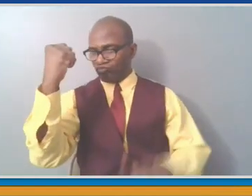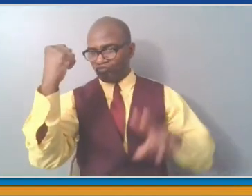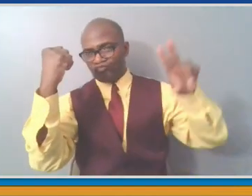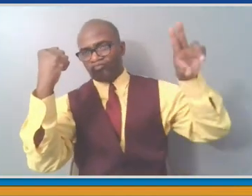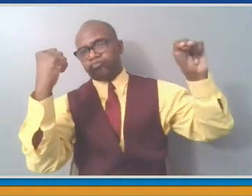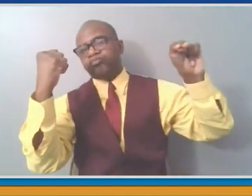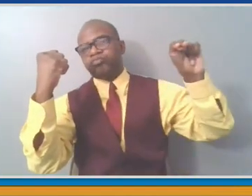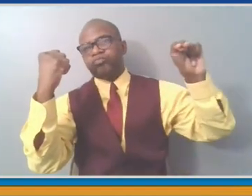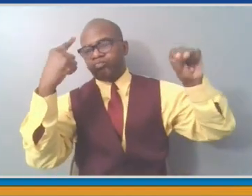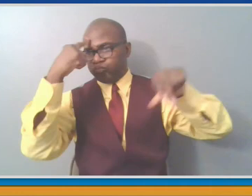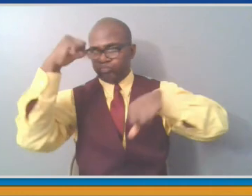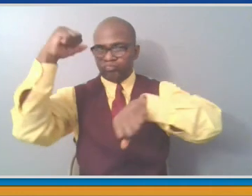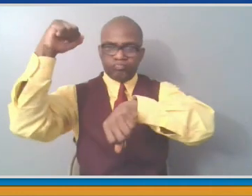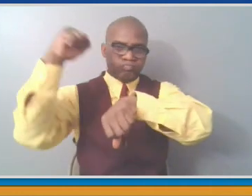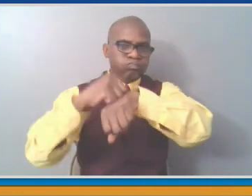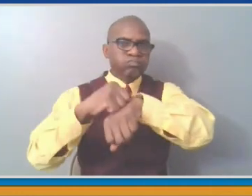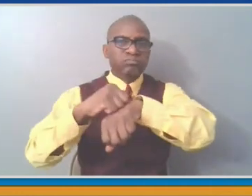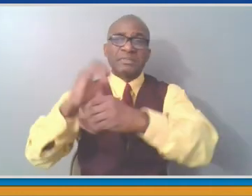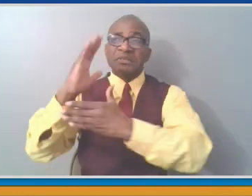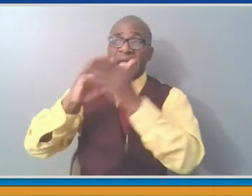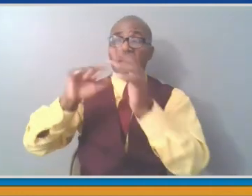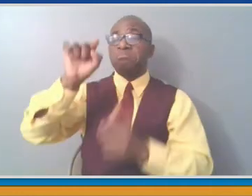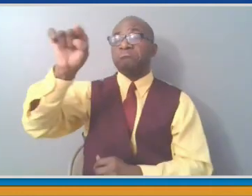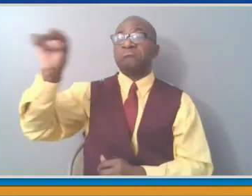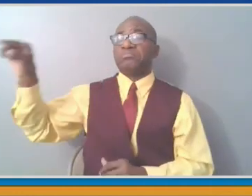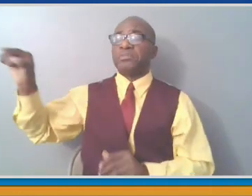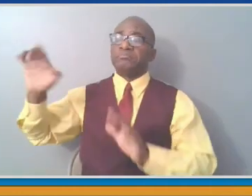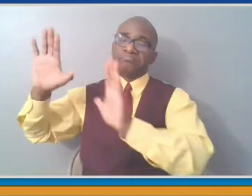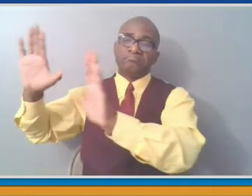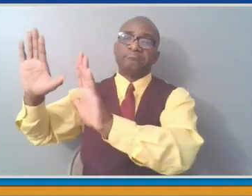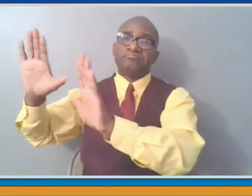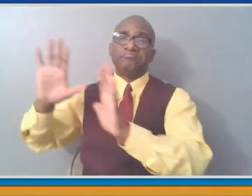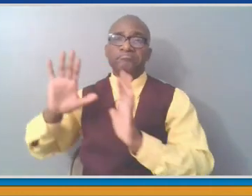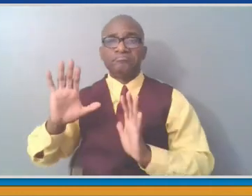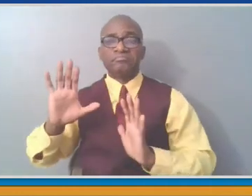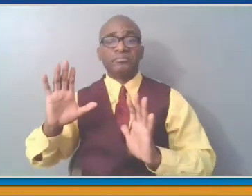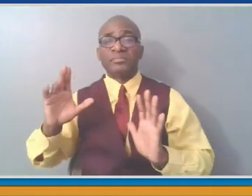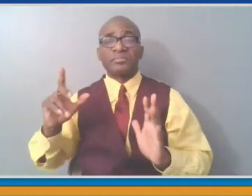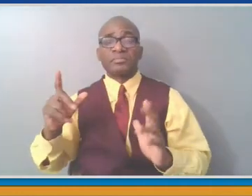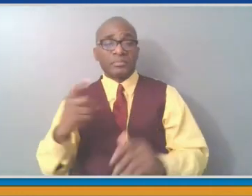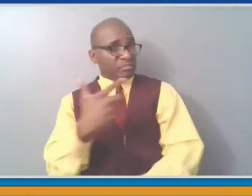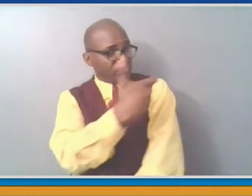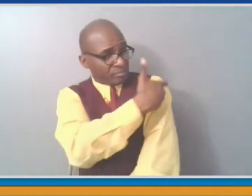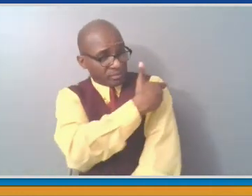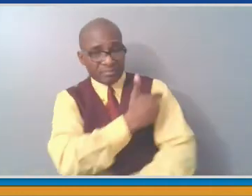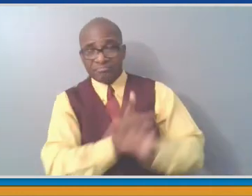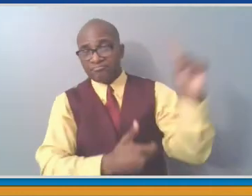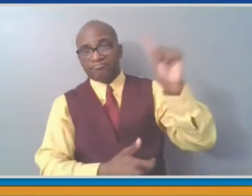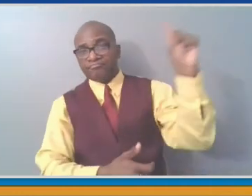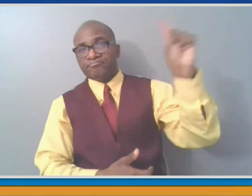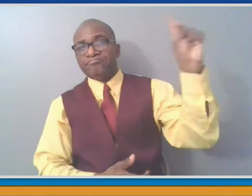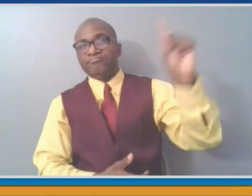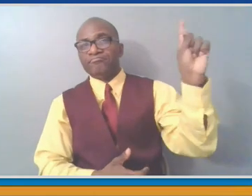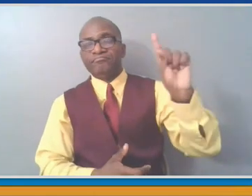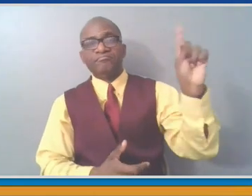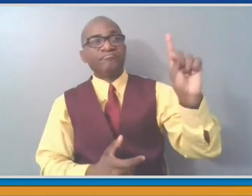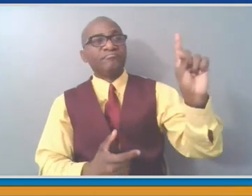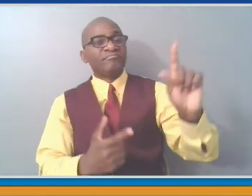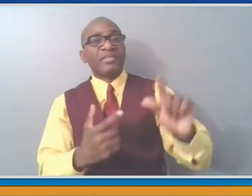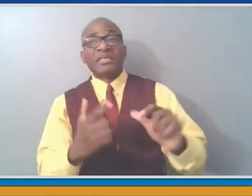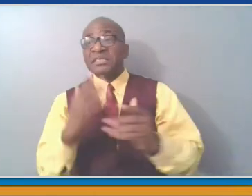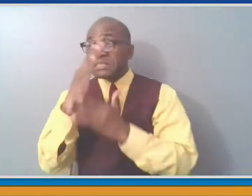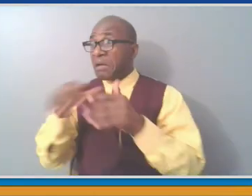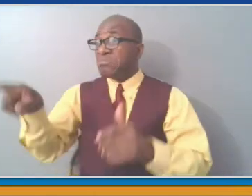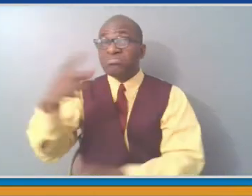There are some people who just have very strong feelings about vaccinations of any sort, and that's not movable with any campaign of any sort.